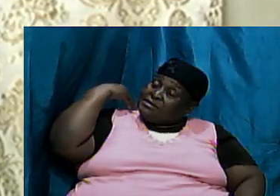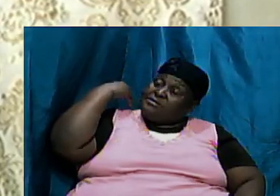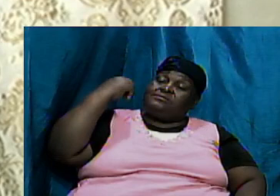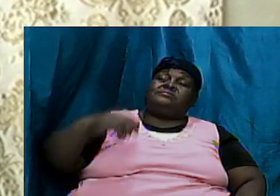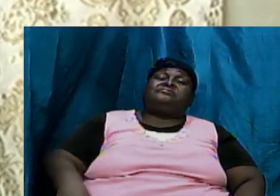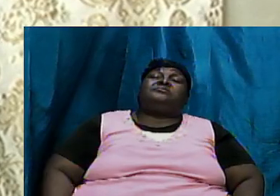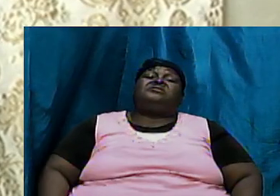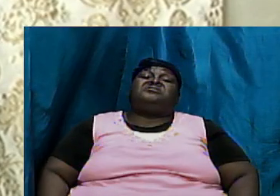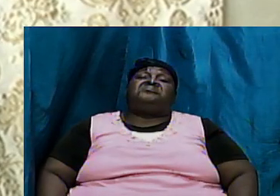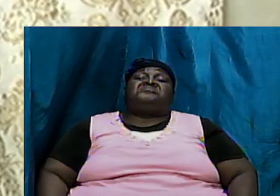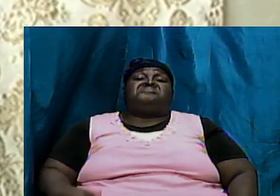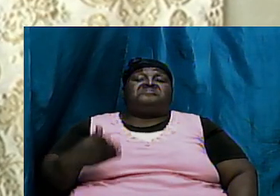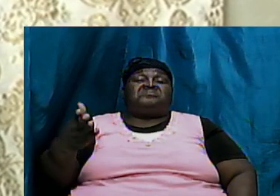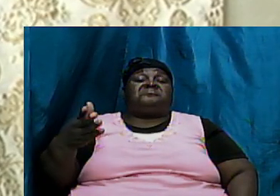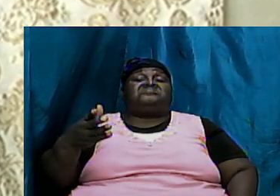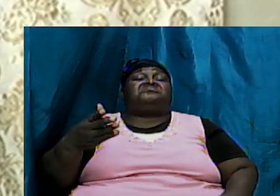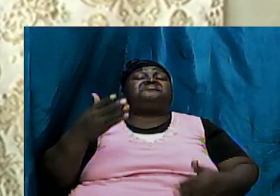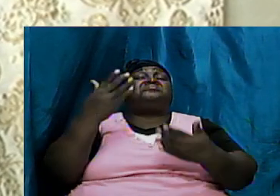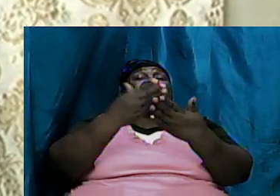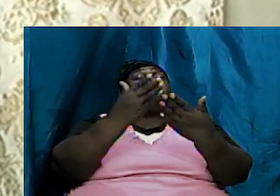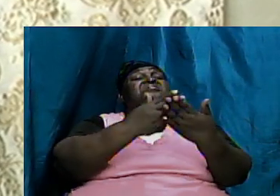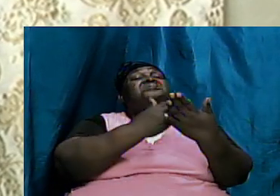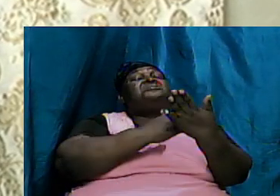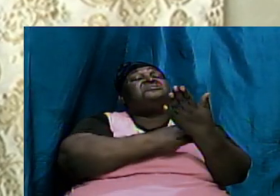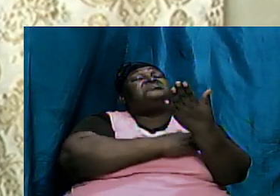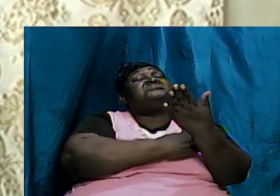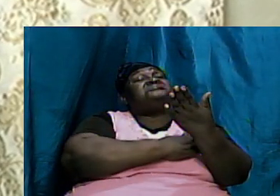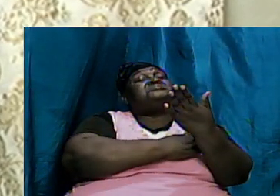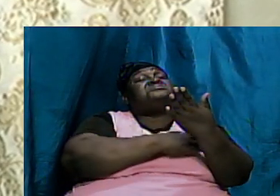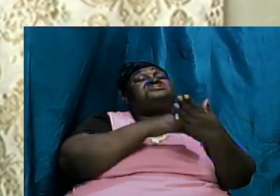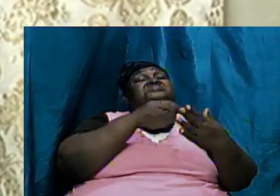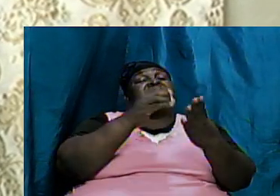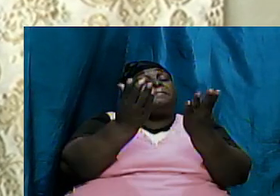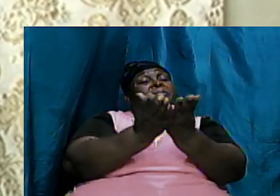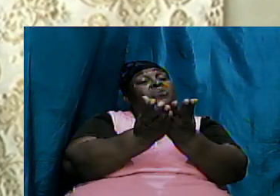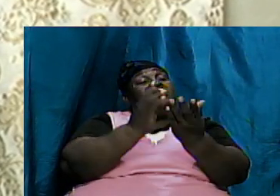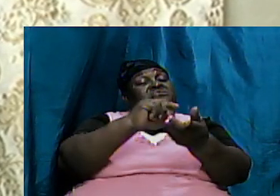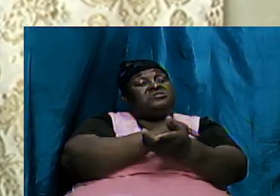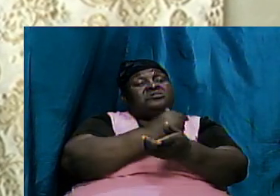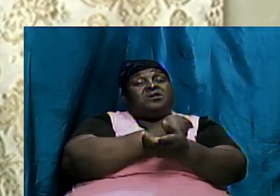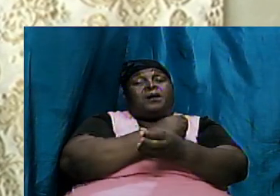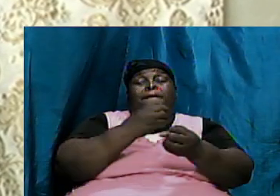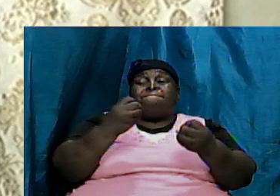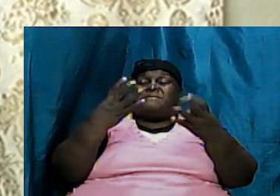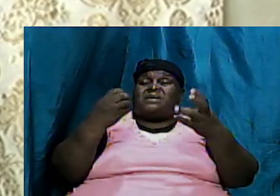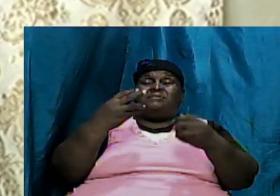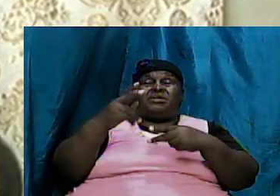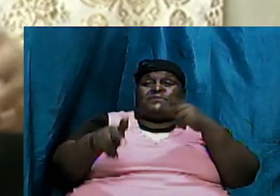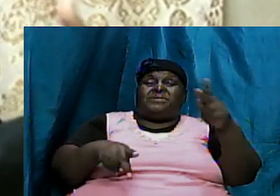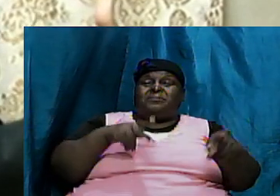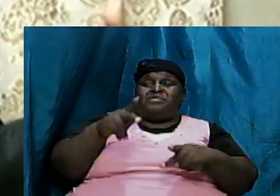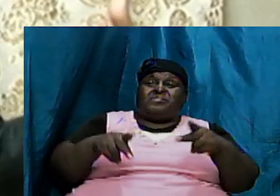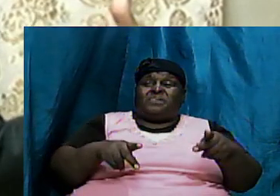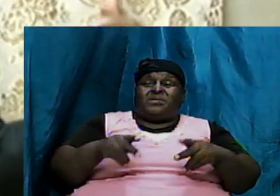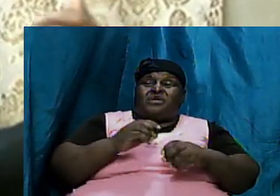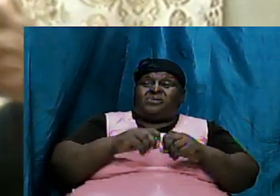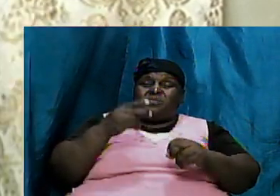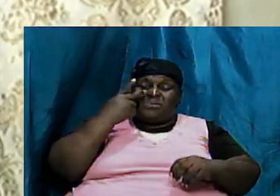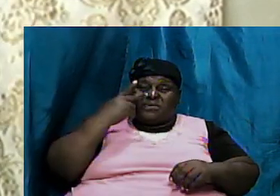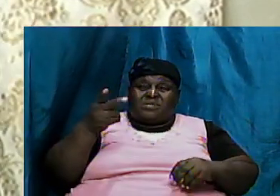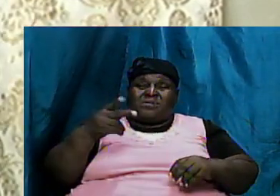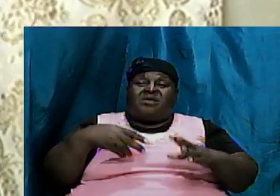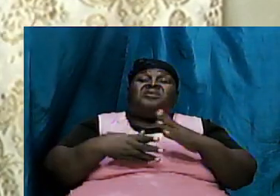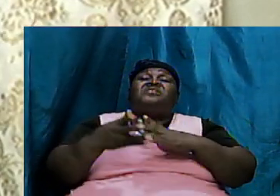and these are lessons that was in the book of Genesis that a lot of folks don't look at and realize that there are